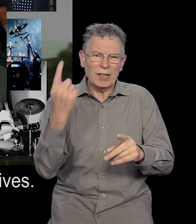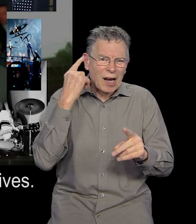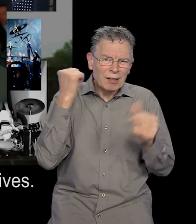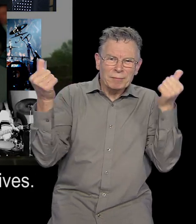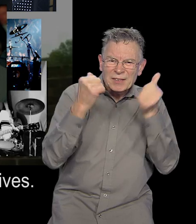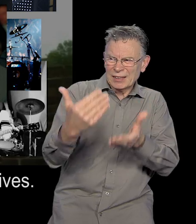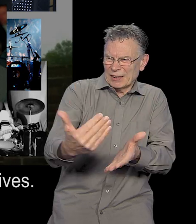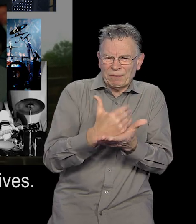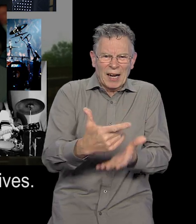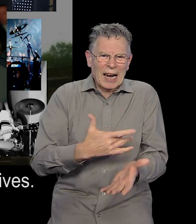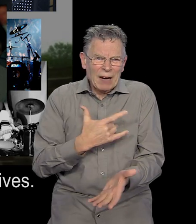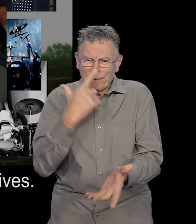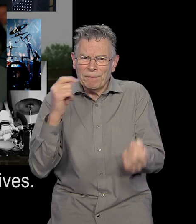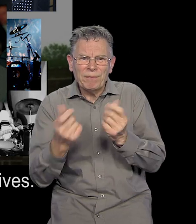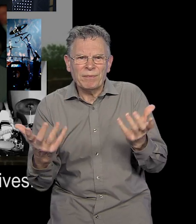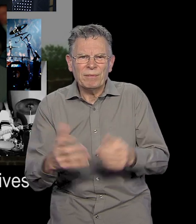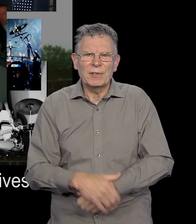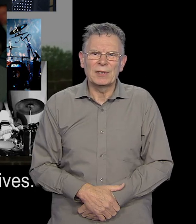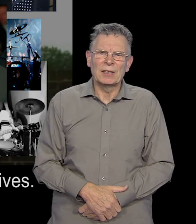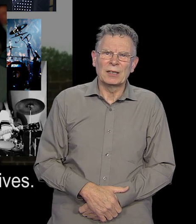and indeed their lives?